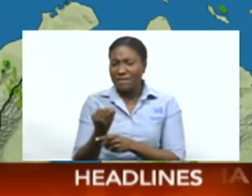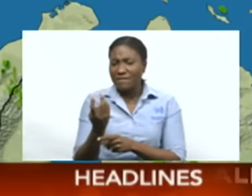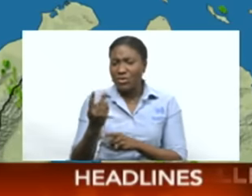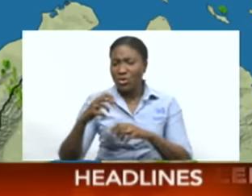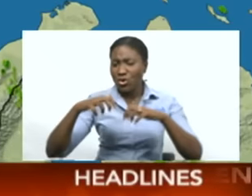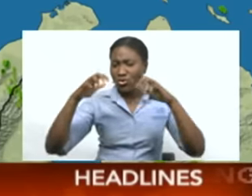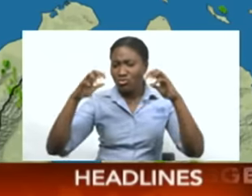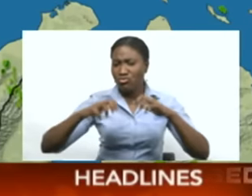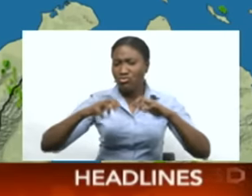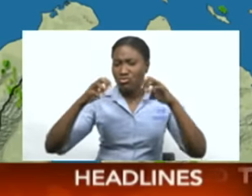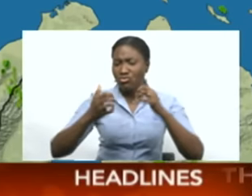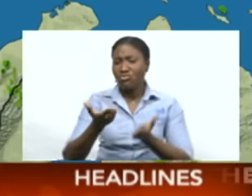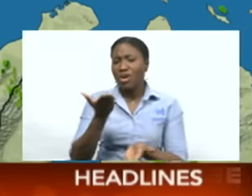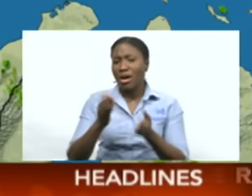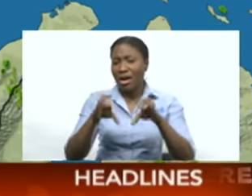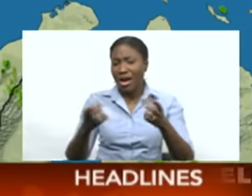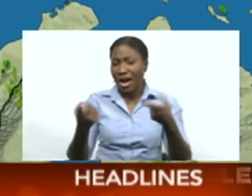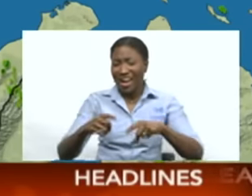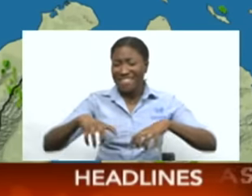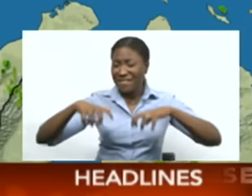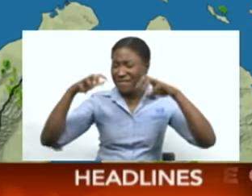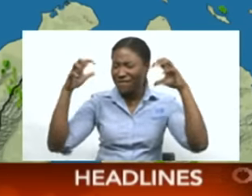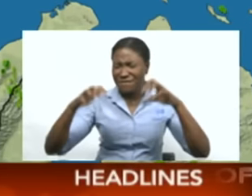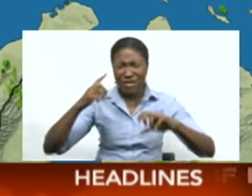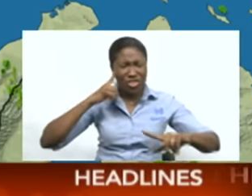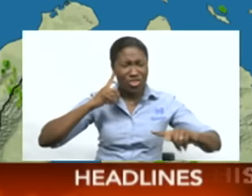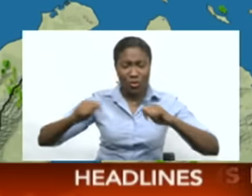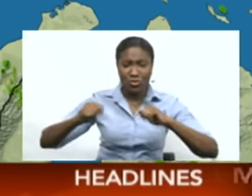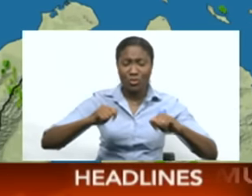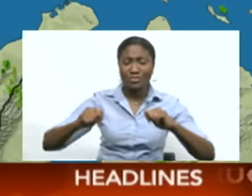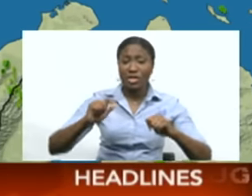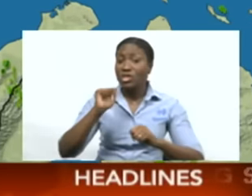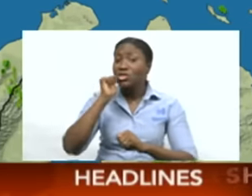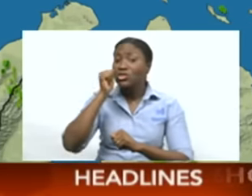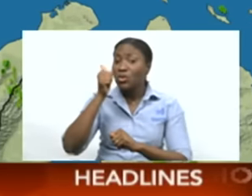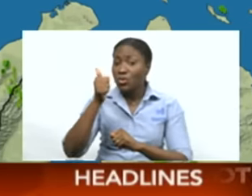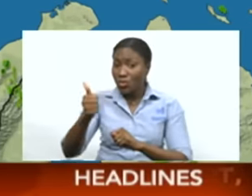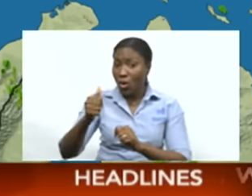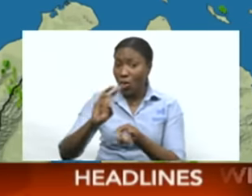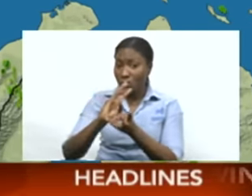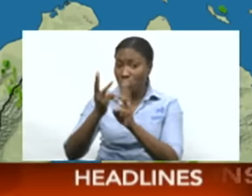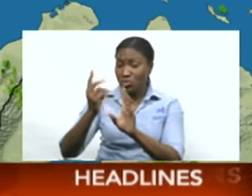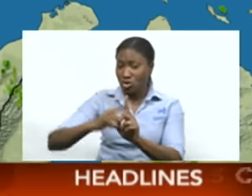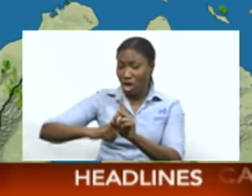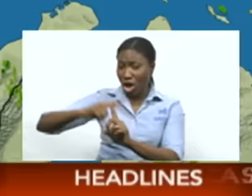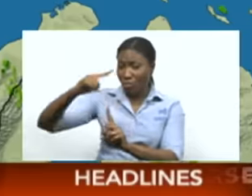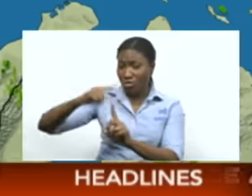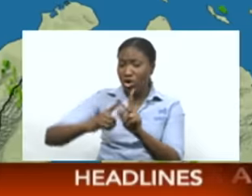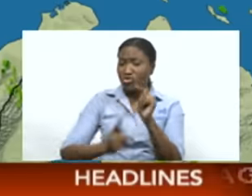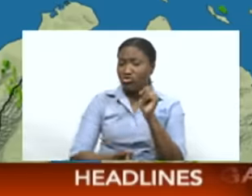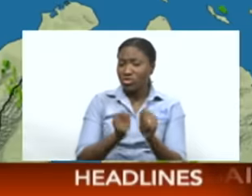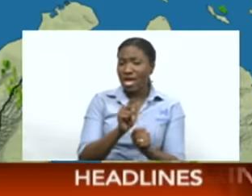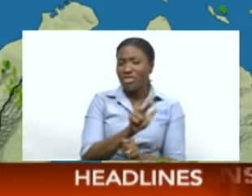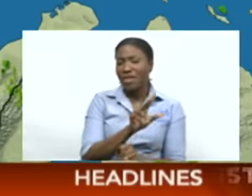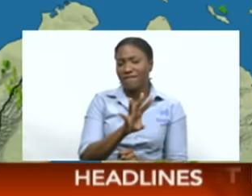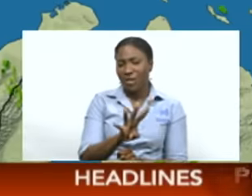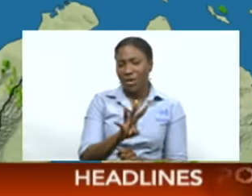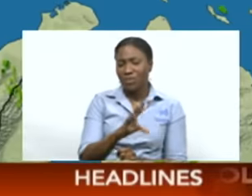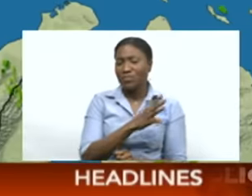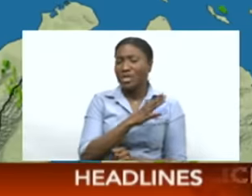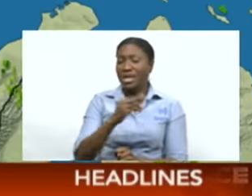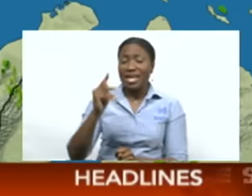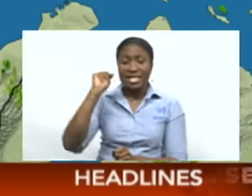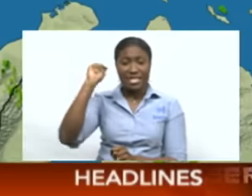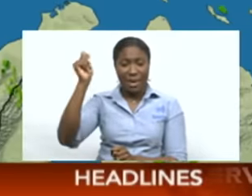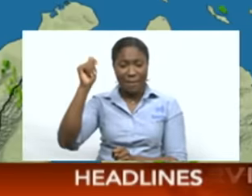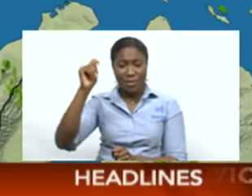and a medium chance of heavy showers and thunderstorms. Tomorrow's maximum forecast temperature in Trinidad is 34 degrees, while